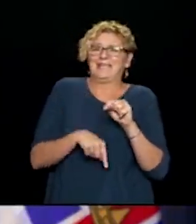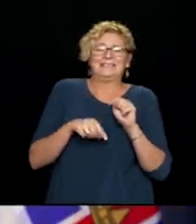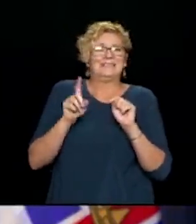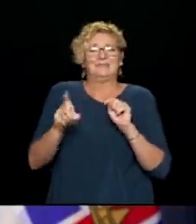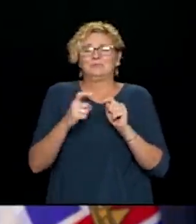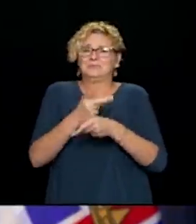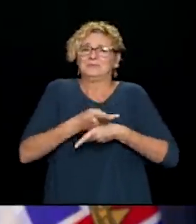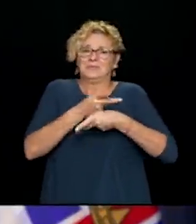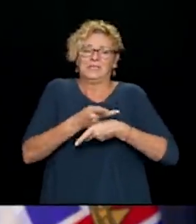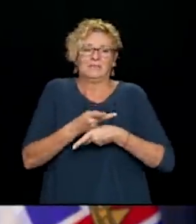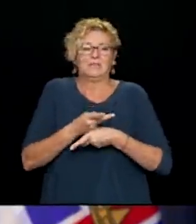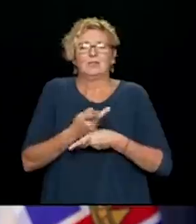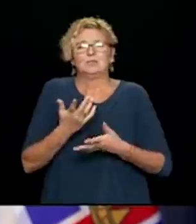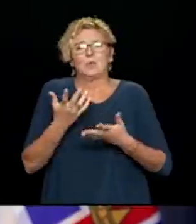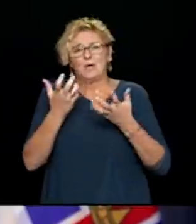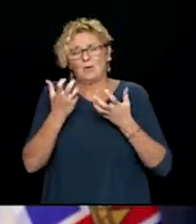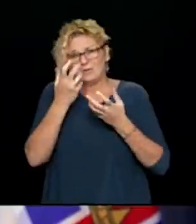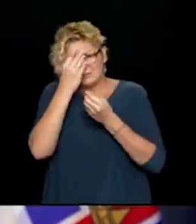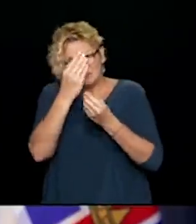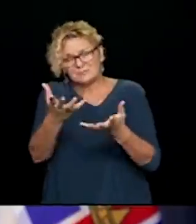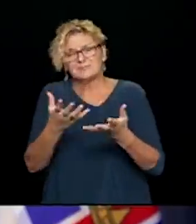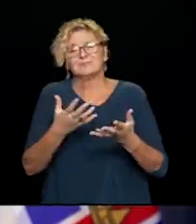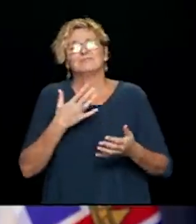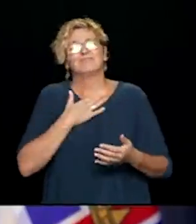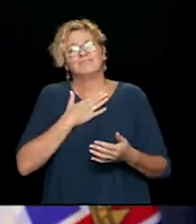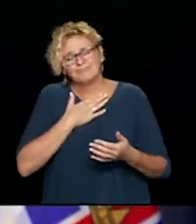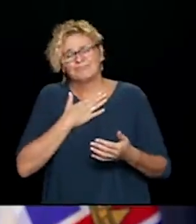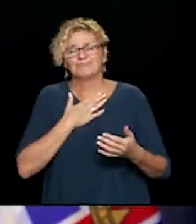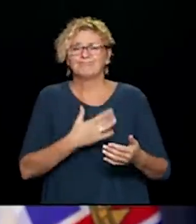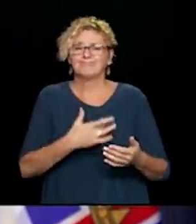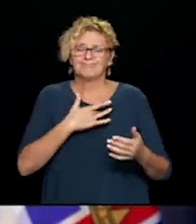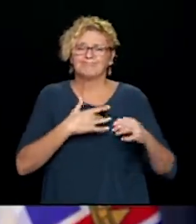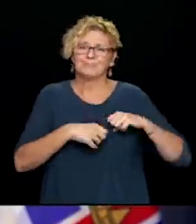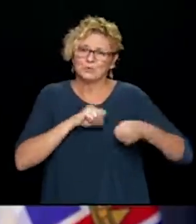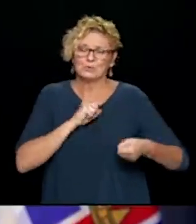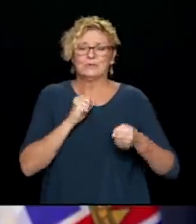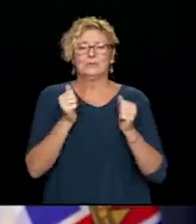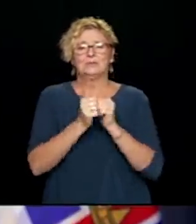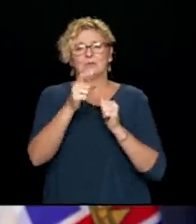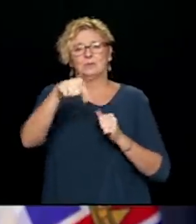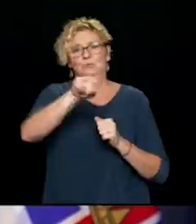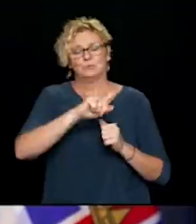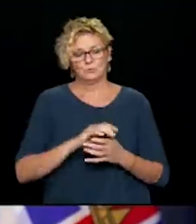know how much we're thinking about them and how much we grieve with them on their terrible loss this weekend.